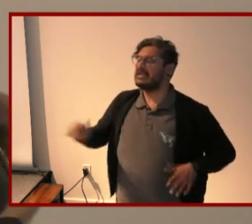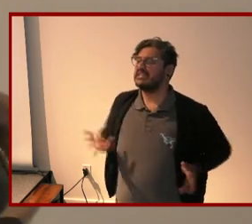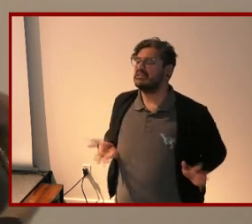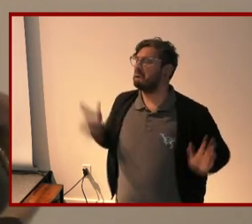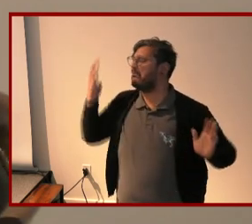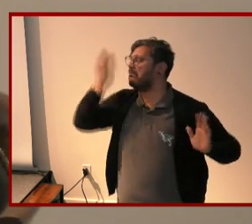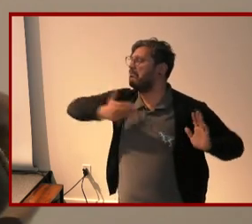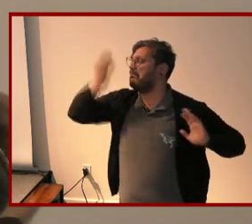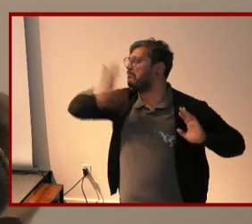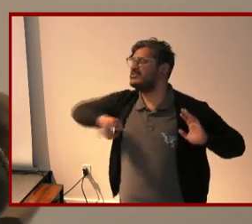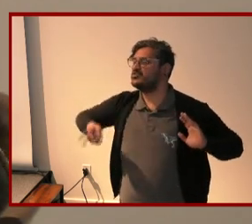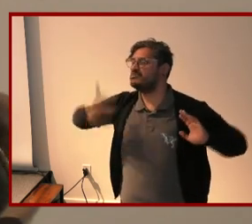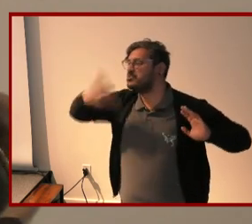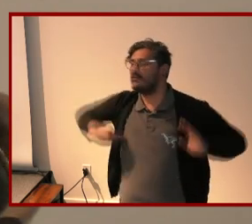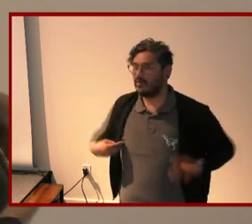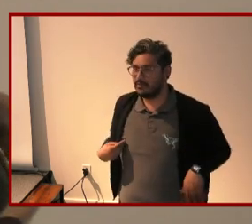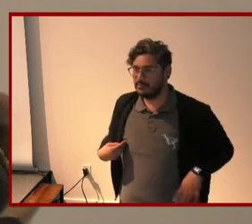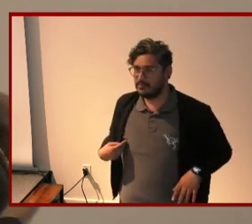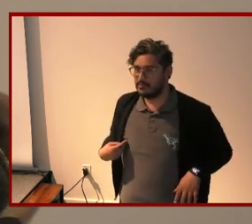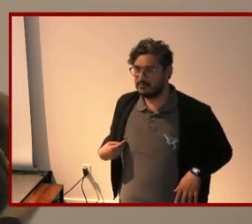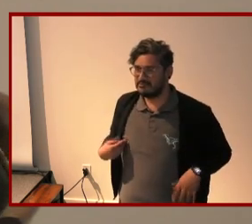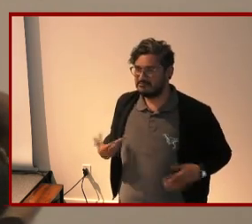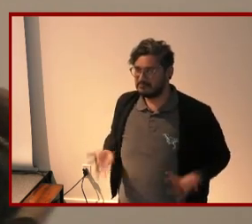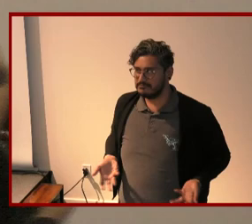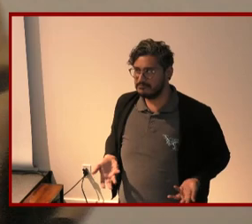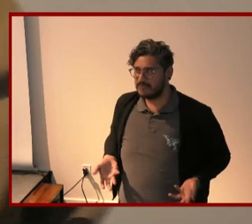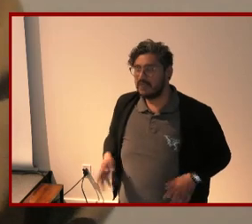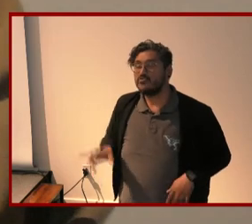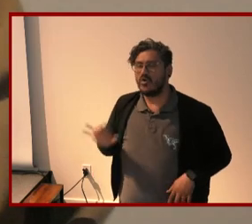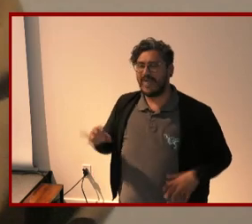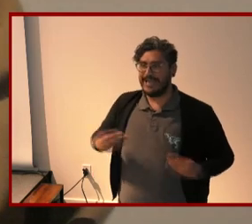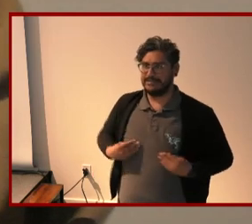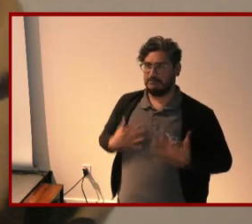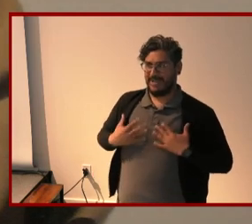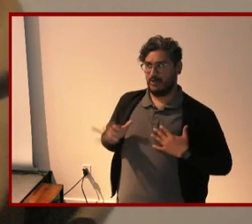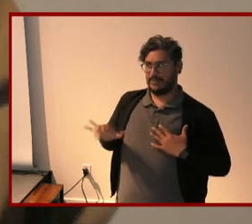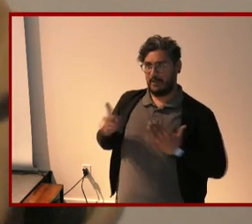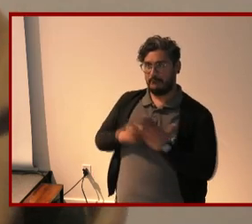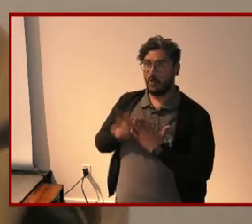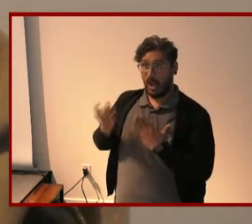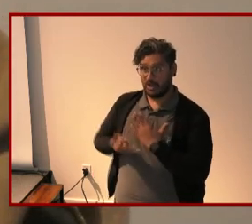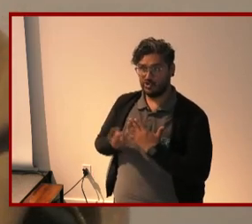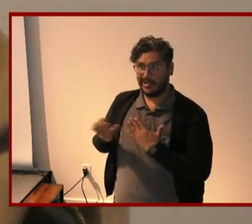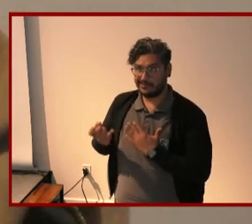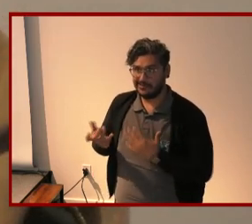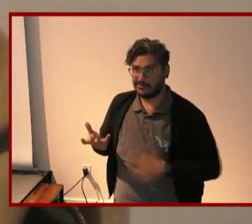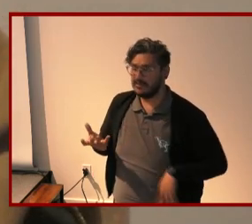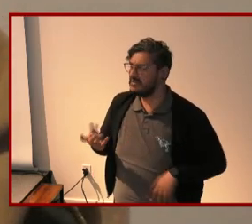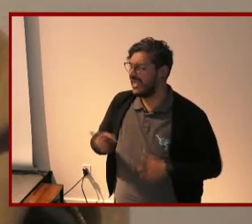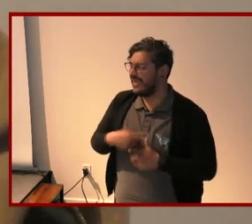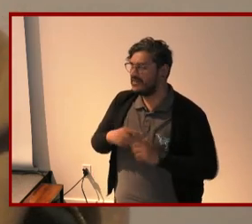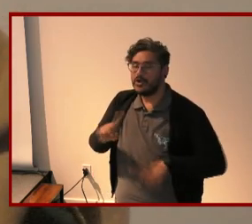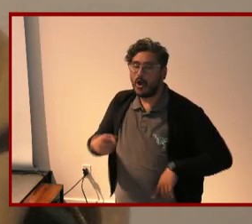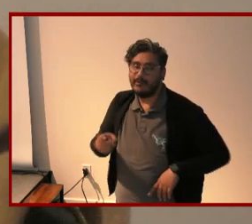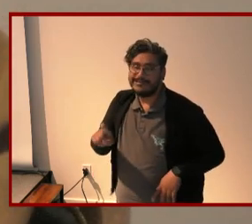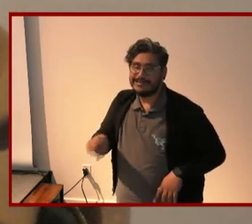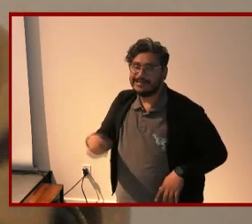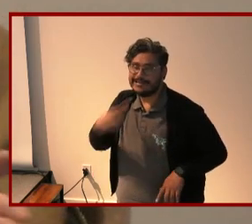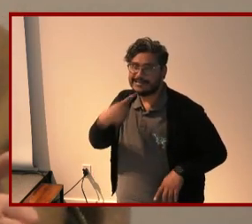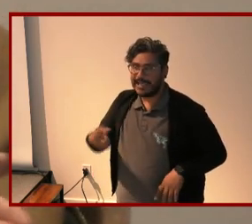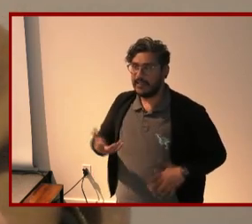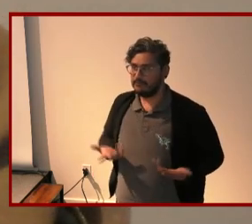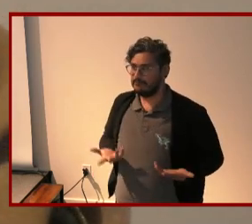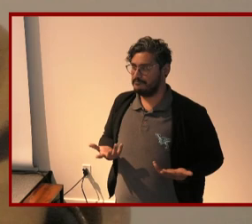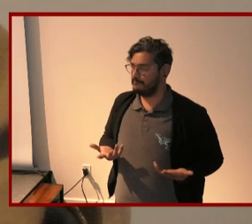and a kid um and so that sort of inspired the project and then i i have to always say um leave